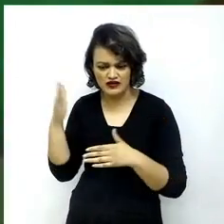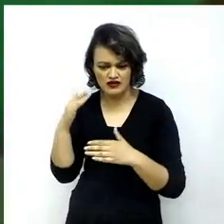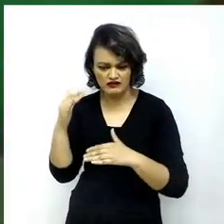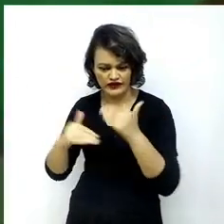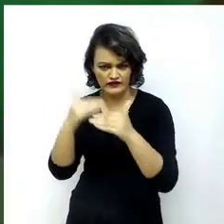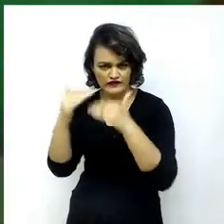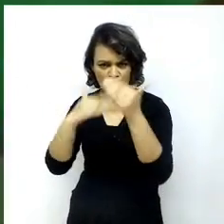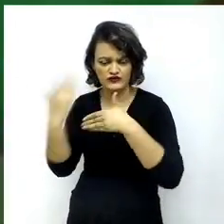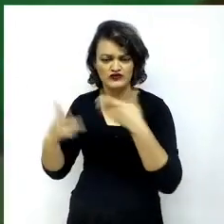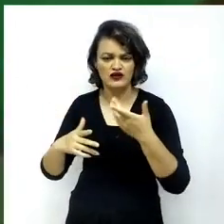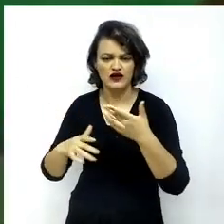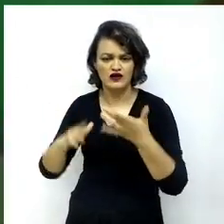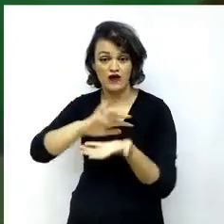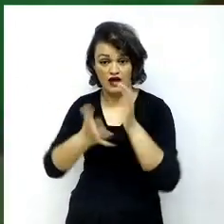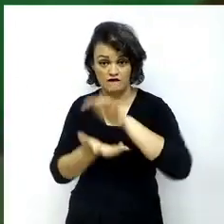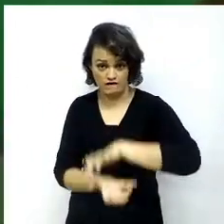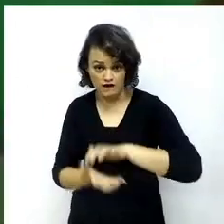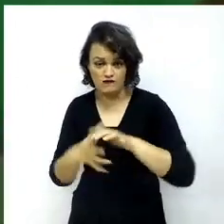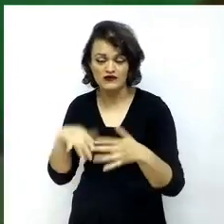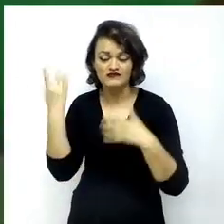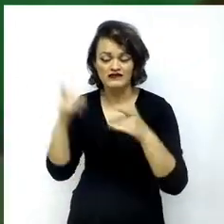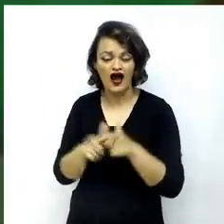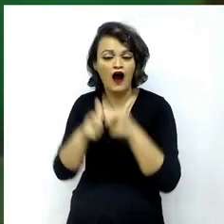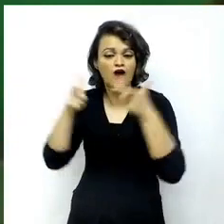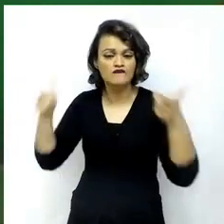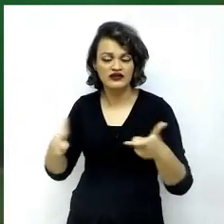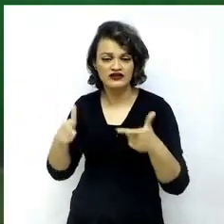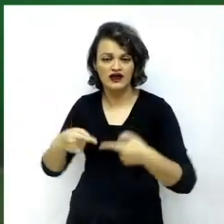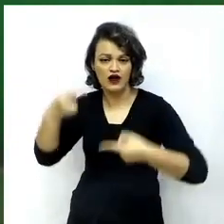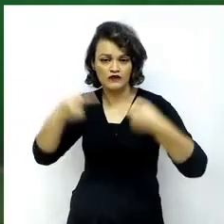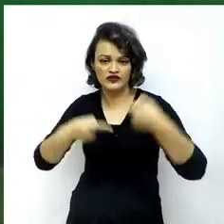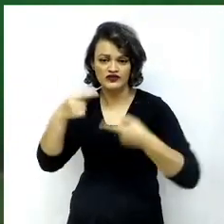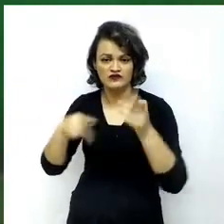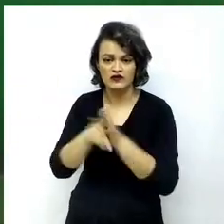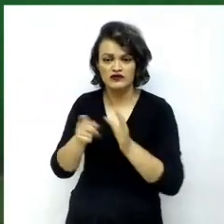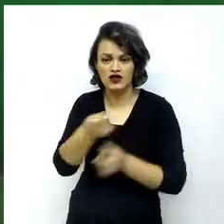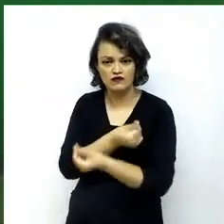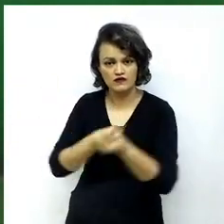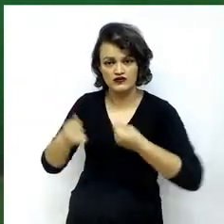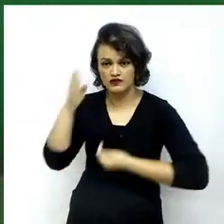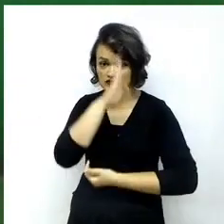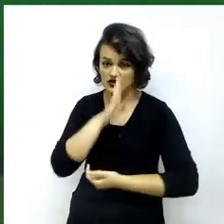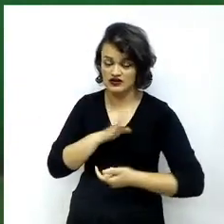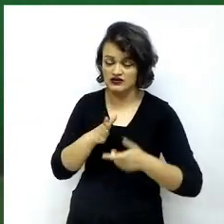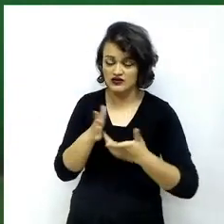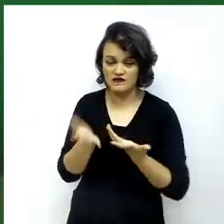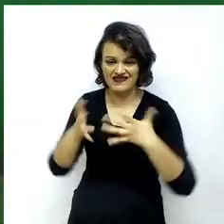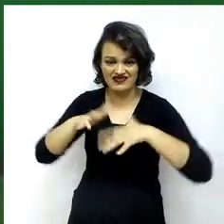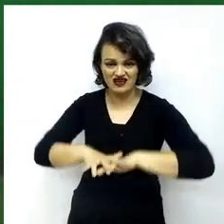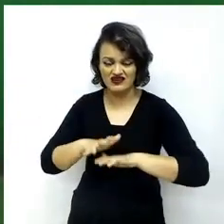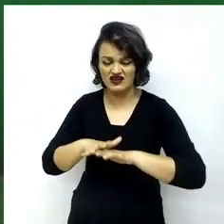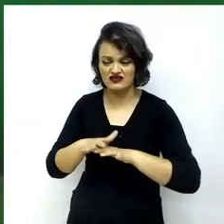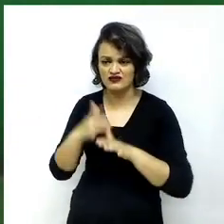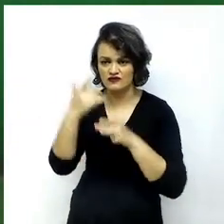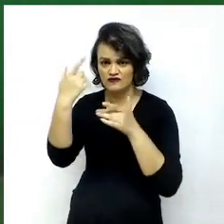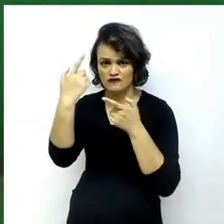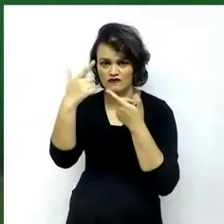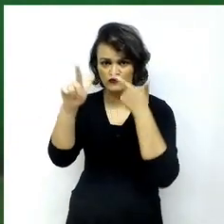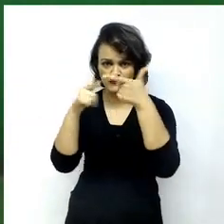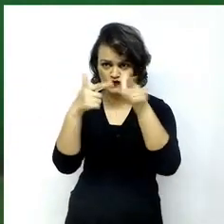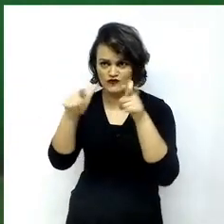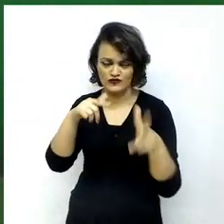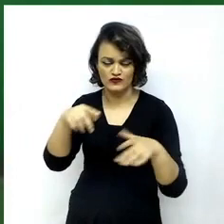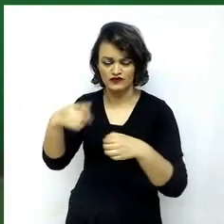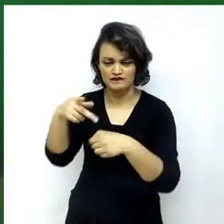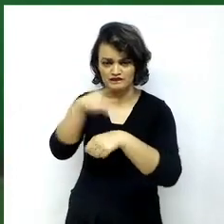necessary to increase the Brazilian economy's competitiveness and integration with global value chains. The review